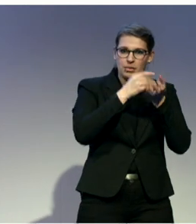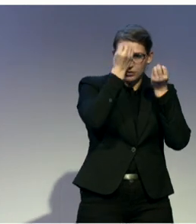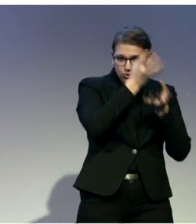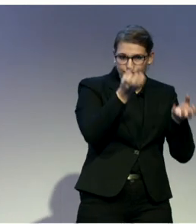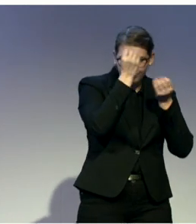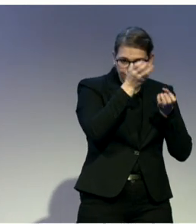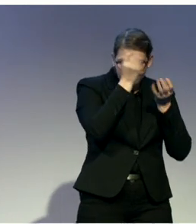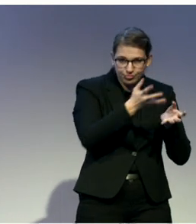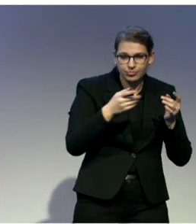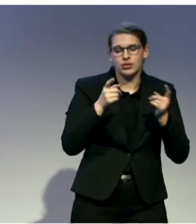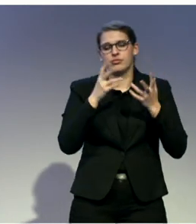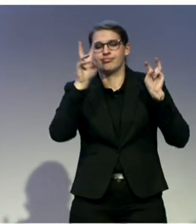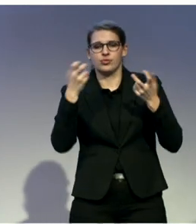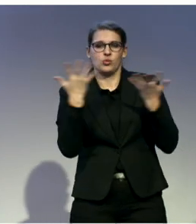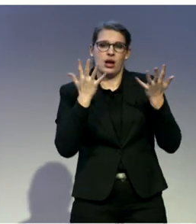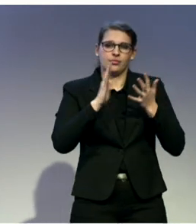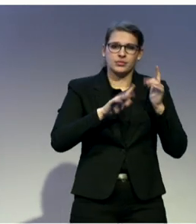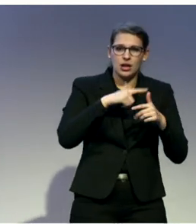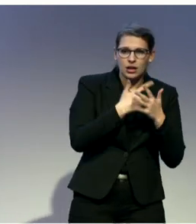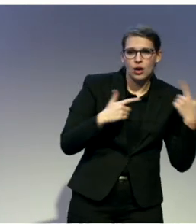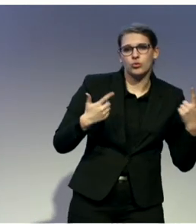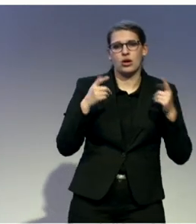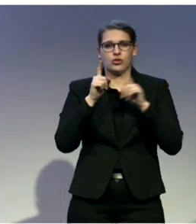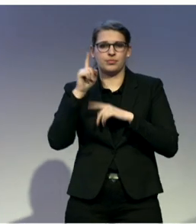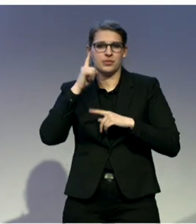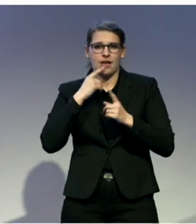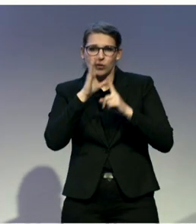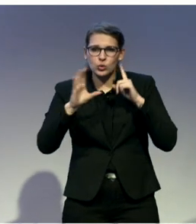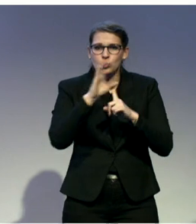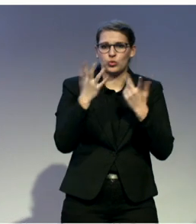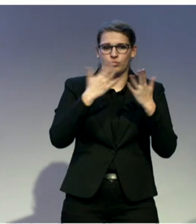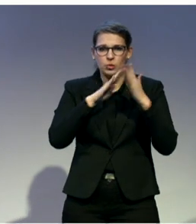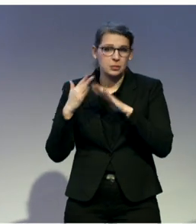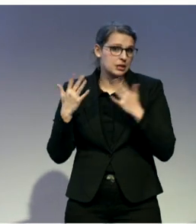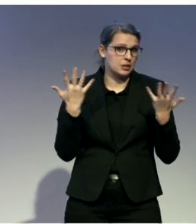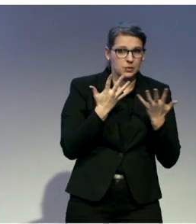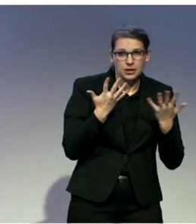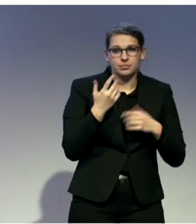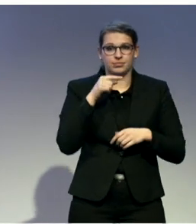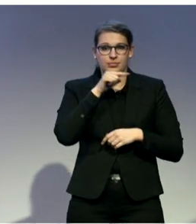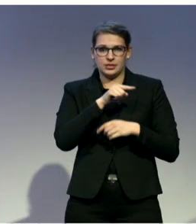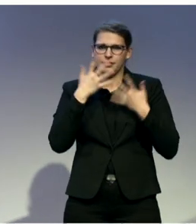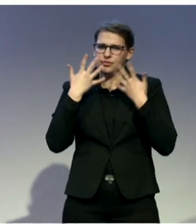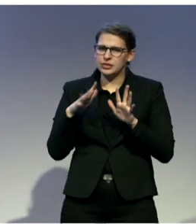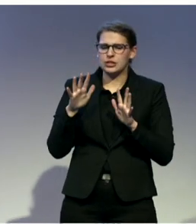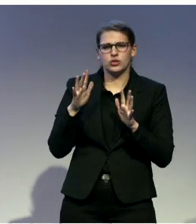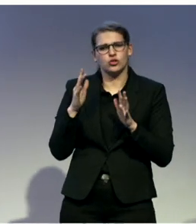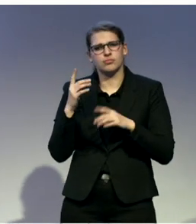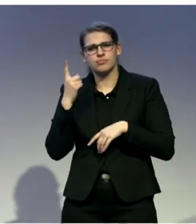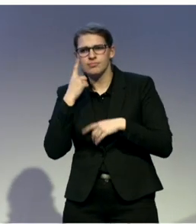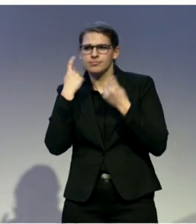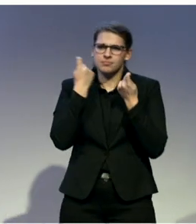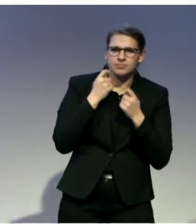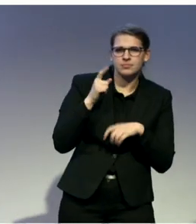community. We just now had a funny incident where I tried to sign the name of one of the panelists, and in